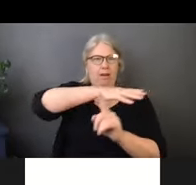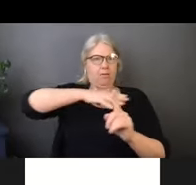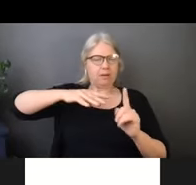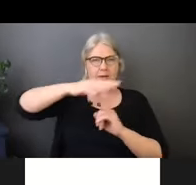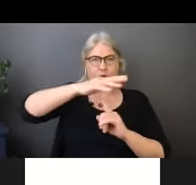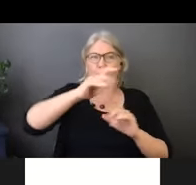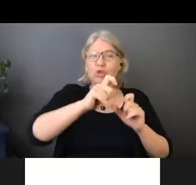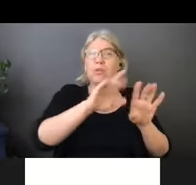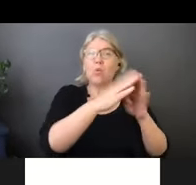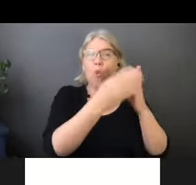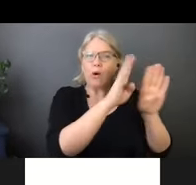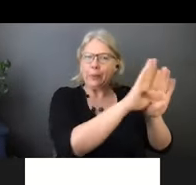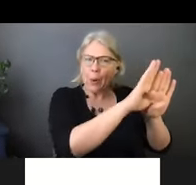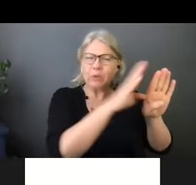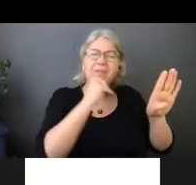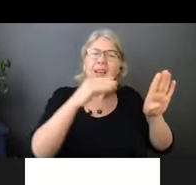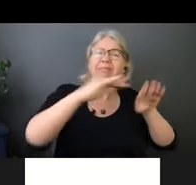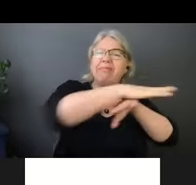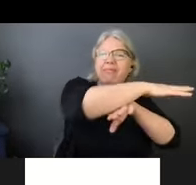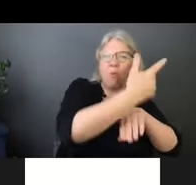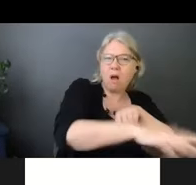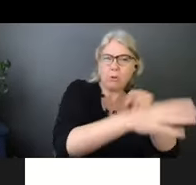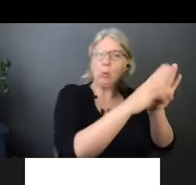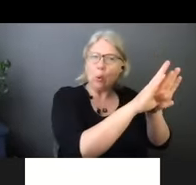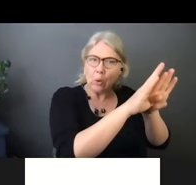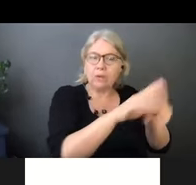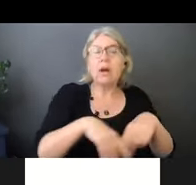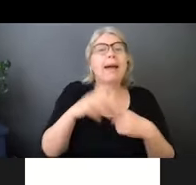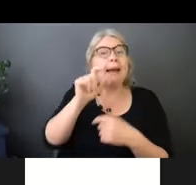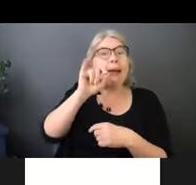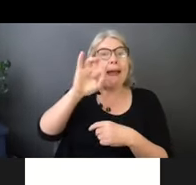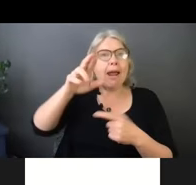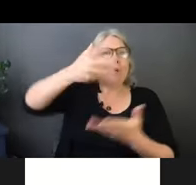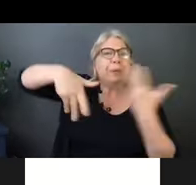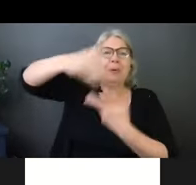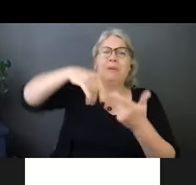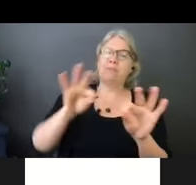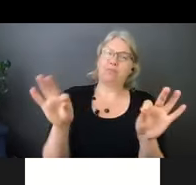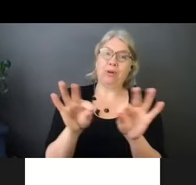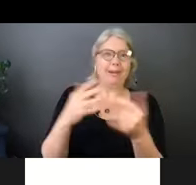you can have air circulation, our weather is getting nicer now. So that's more potential for that to happen.